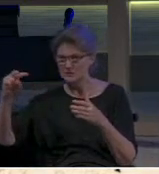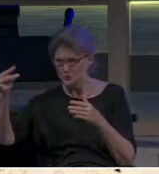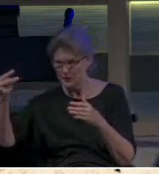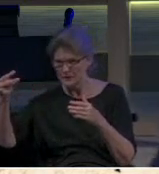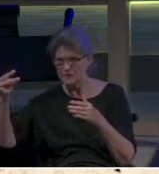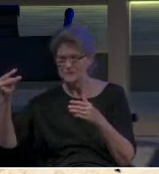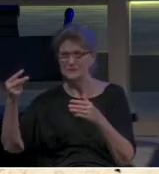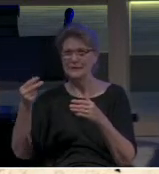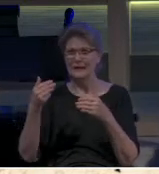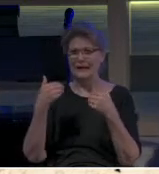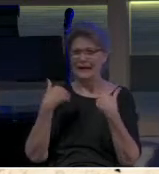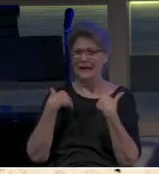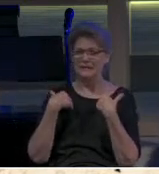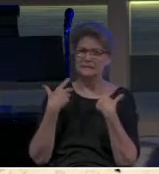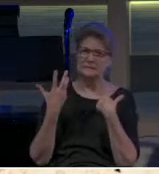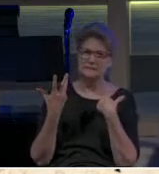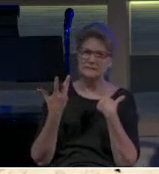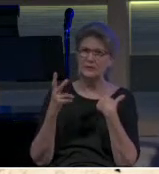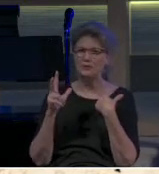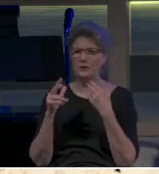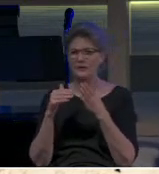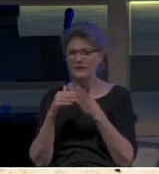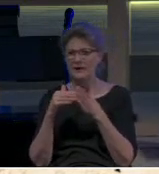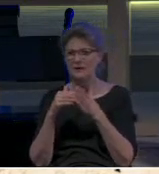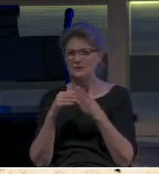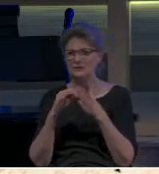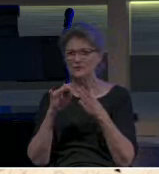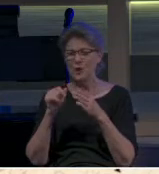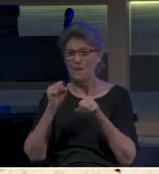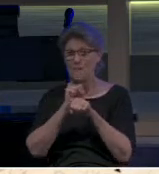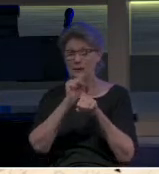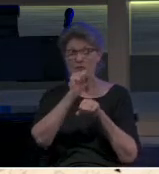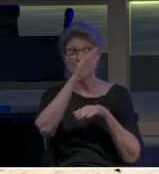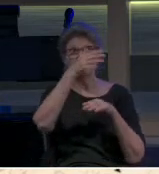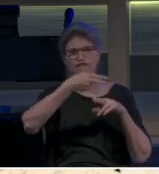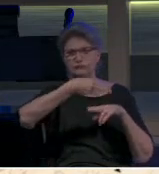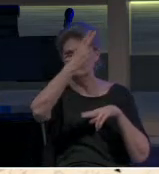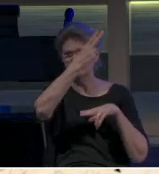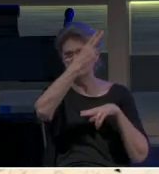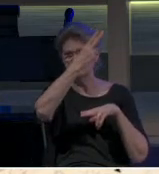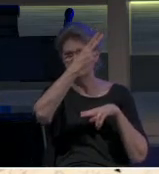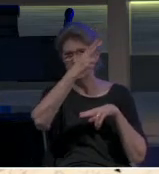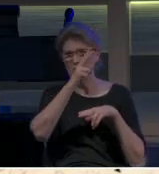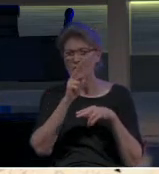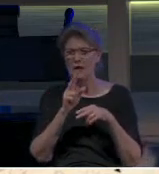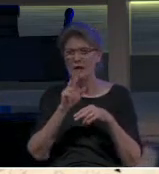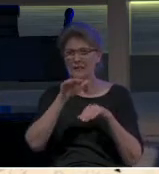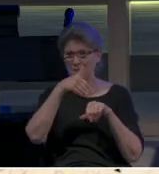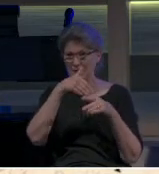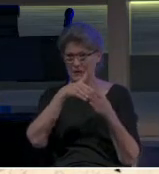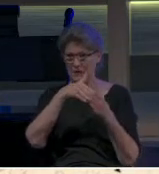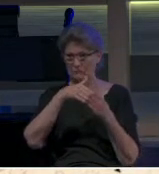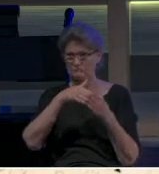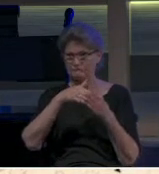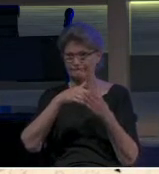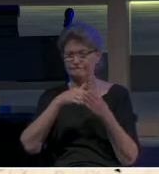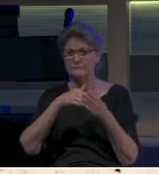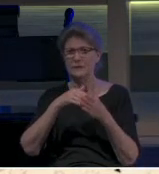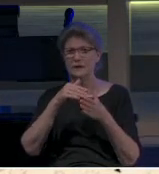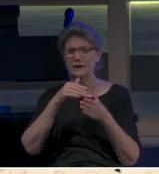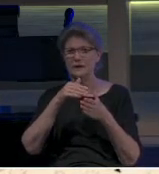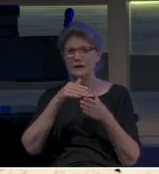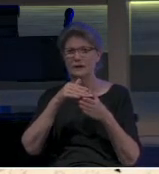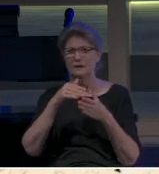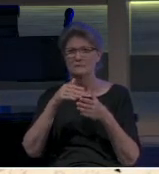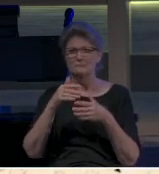has a 3,000-foot mountain or something of that size in the middle of it. It –